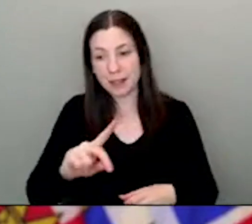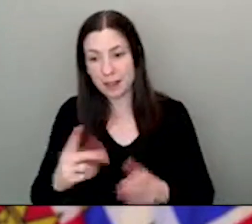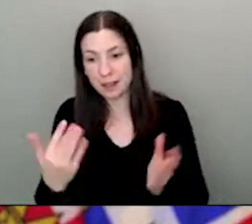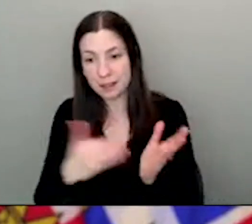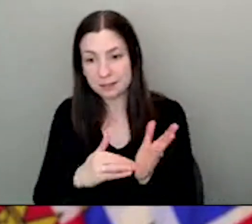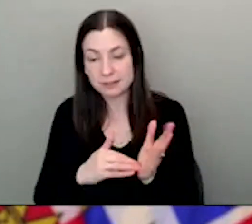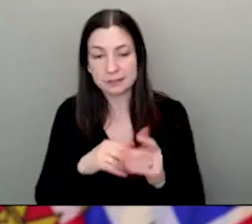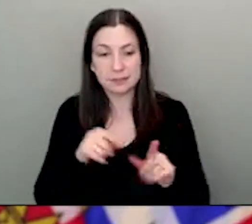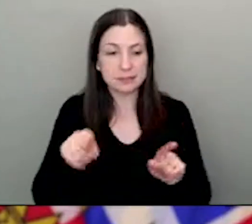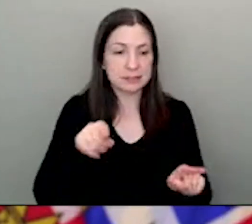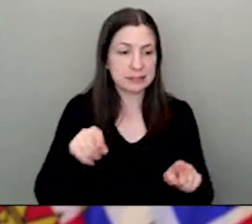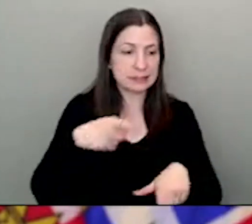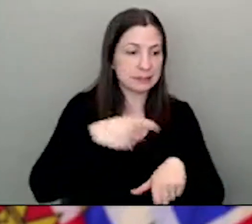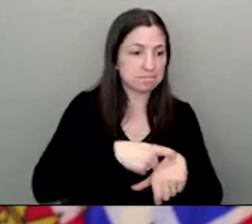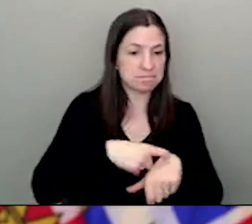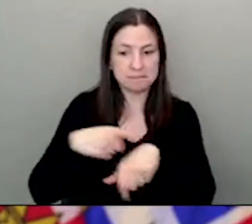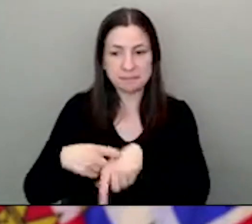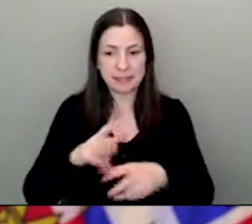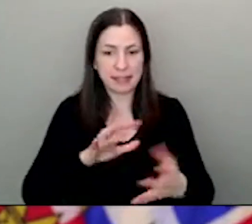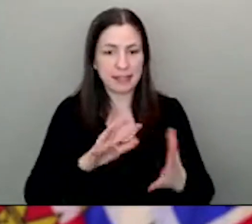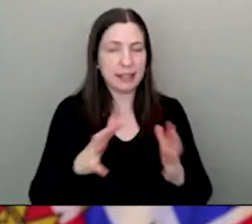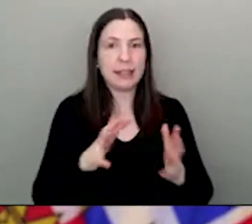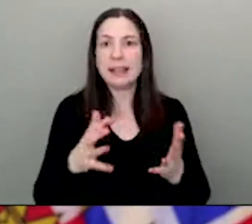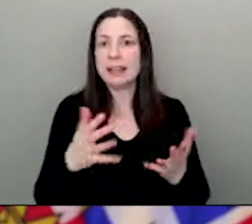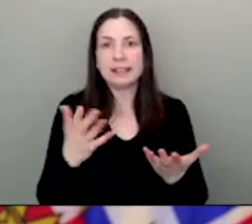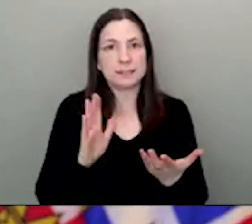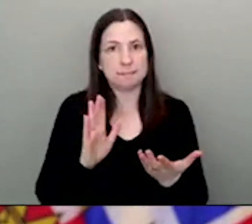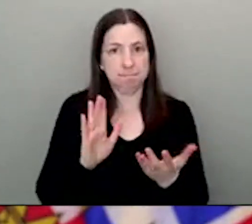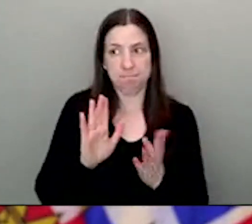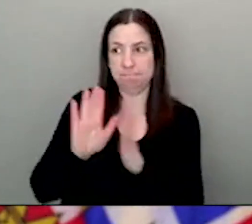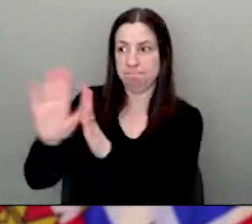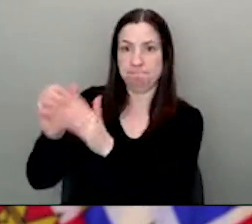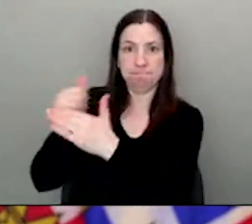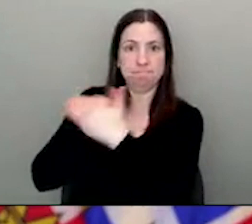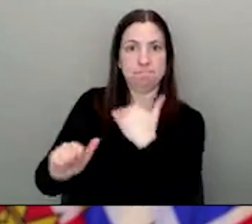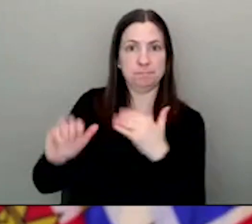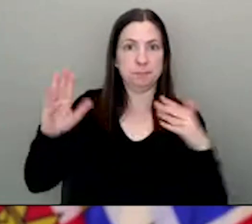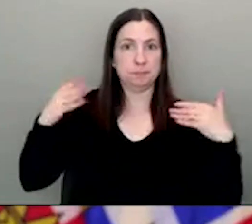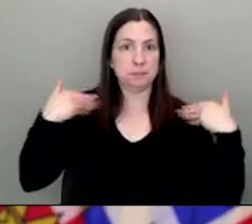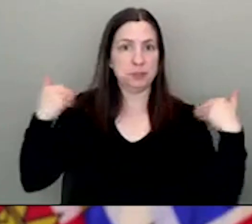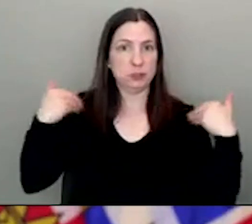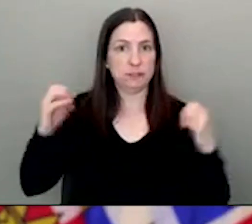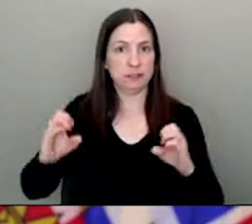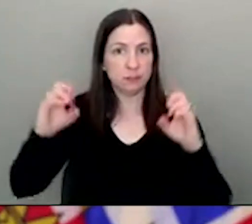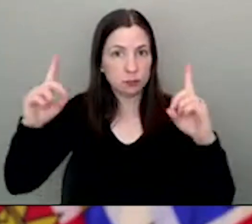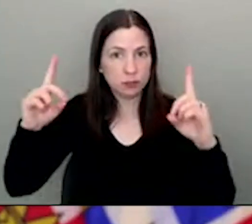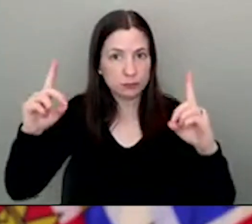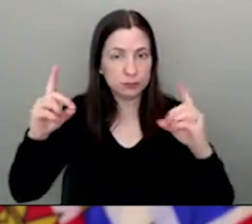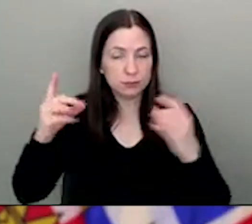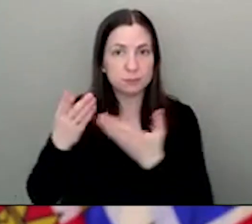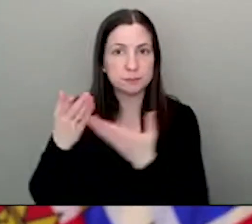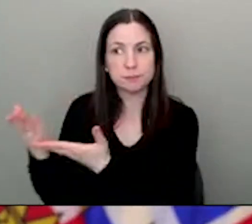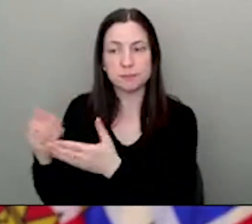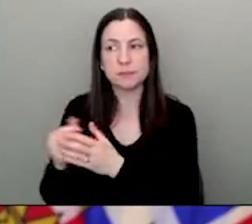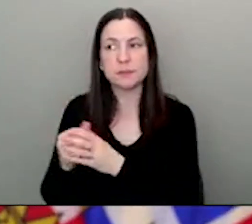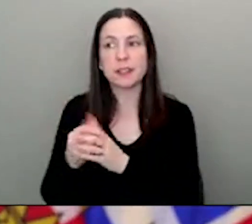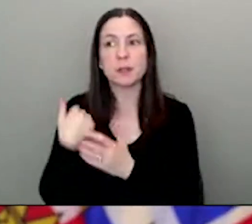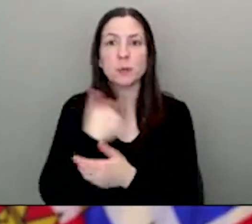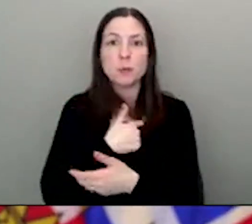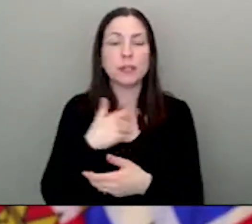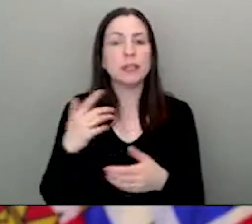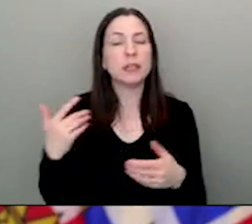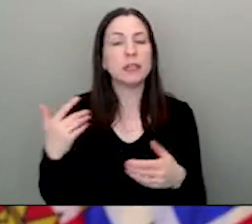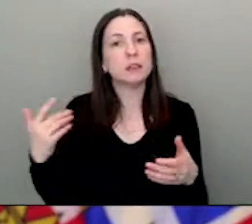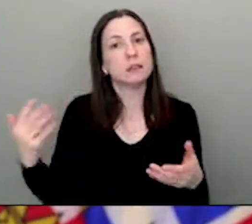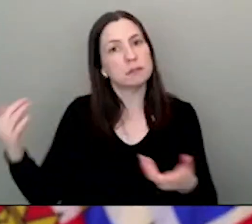when the break starts is all with the ministry of education. We are also working very closely and Fraser health is